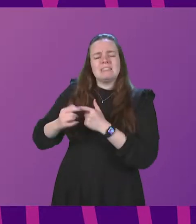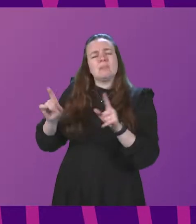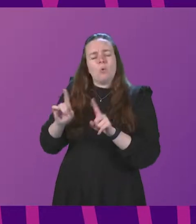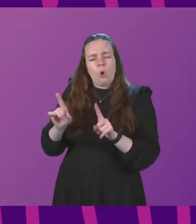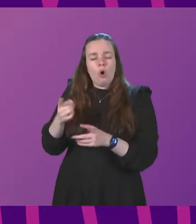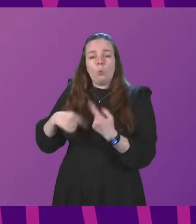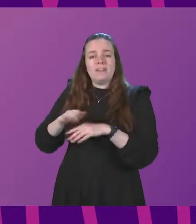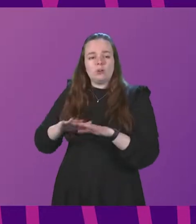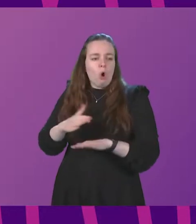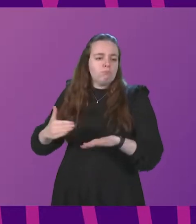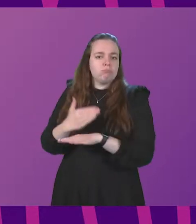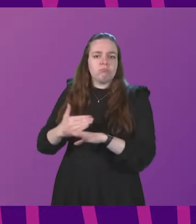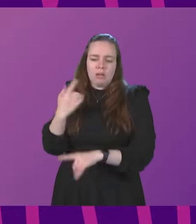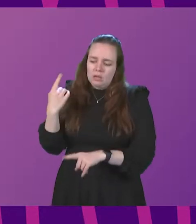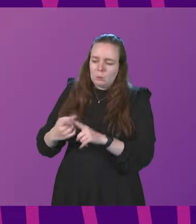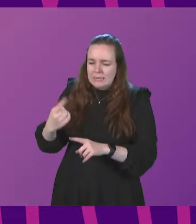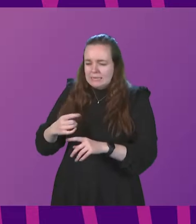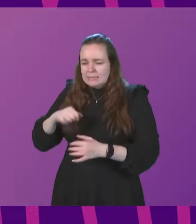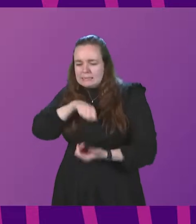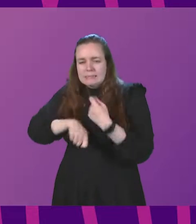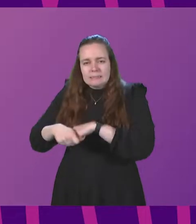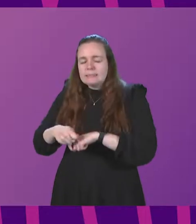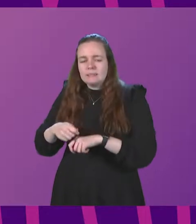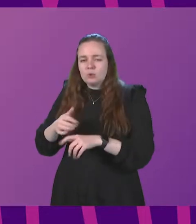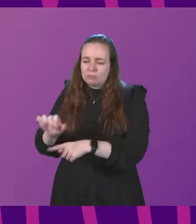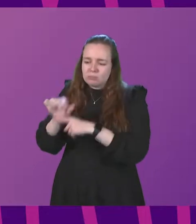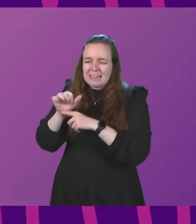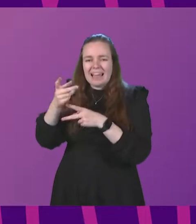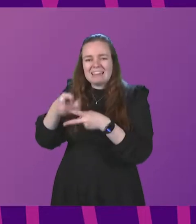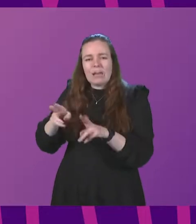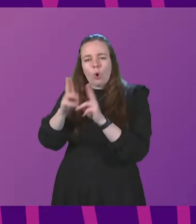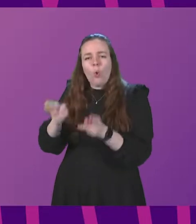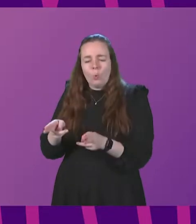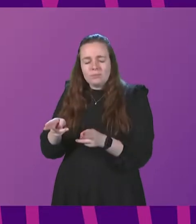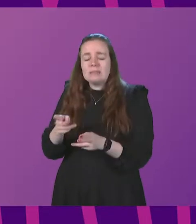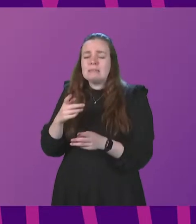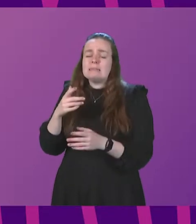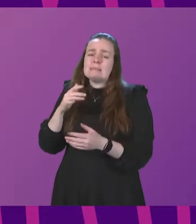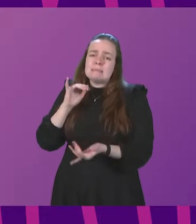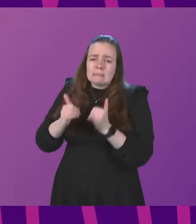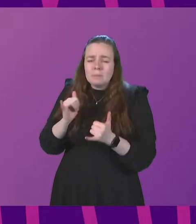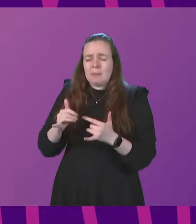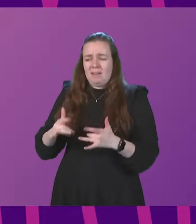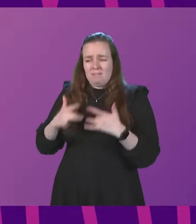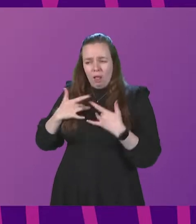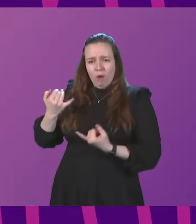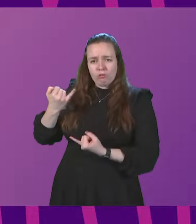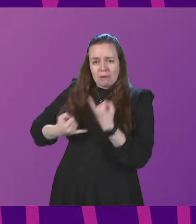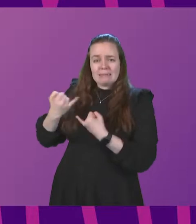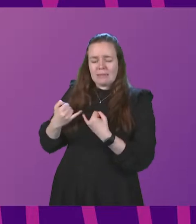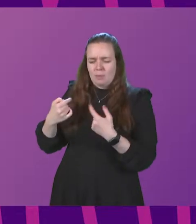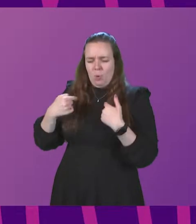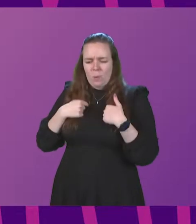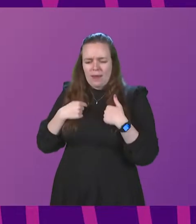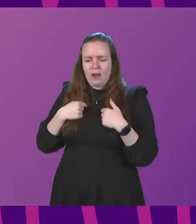we did not act rigorously enough to protect those in care homes at later stages. It has sounded sometimes as if the criticism has been that we are acting